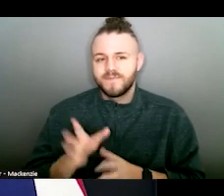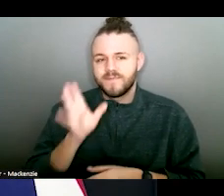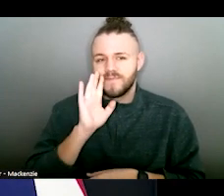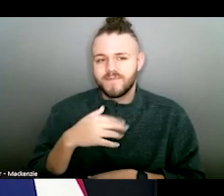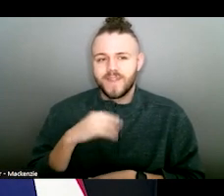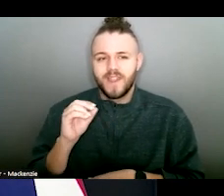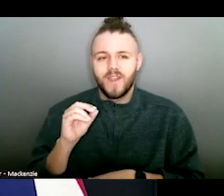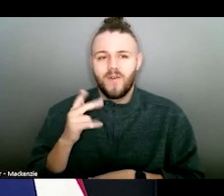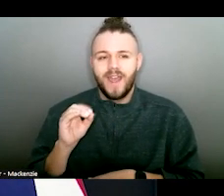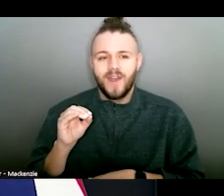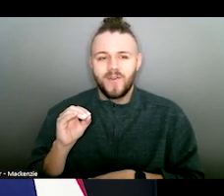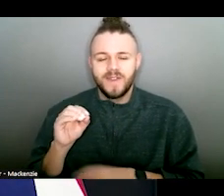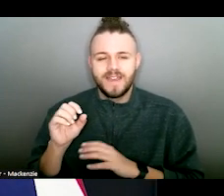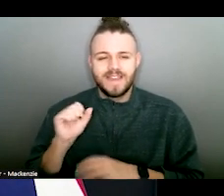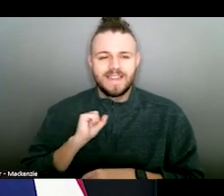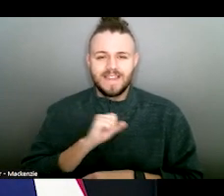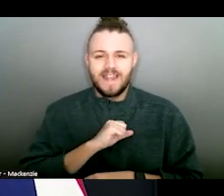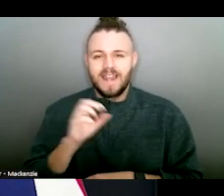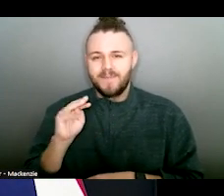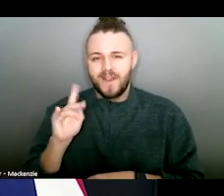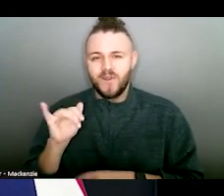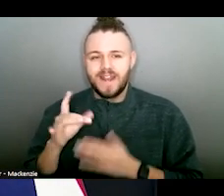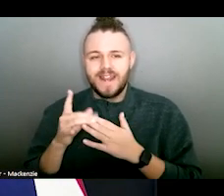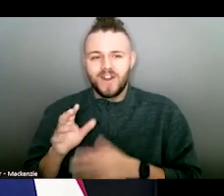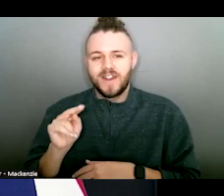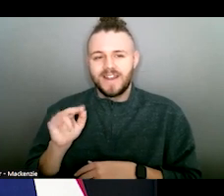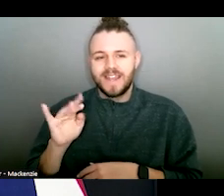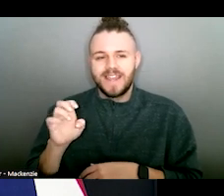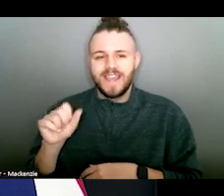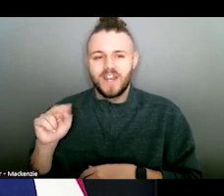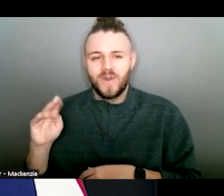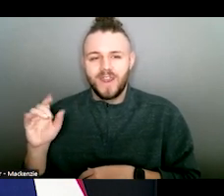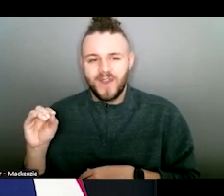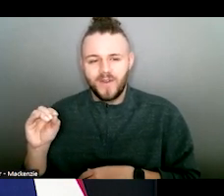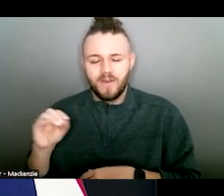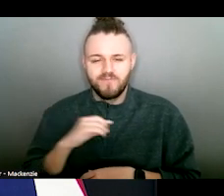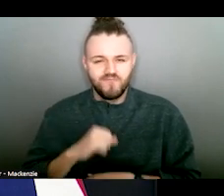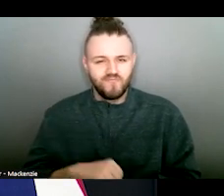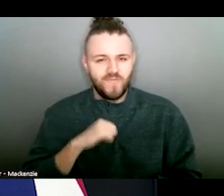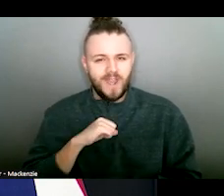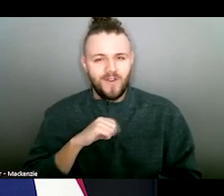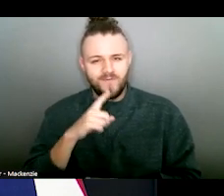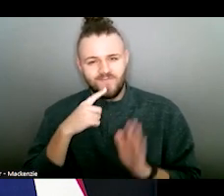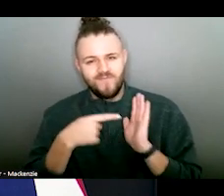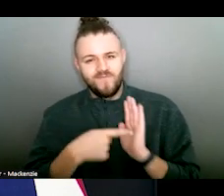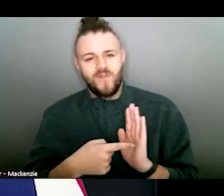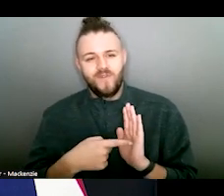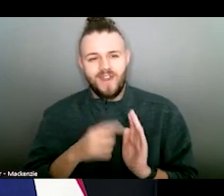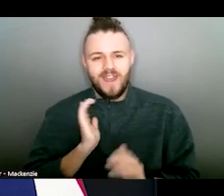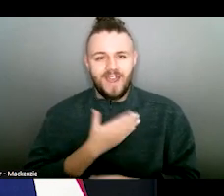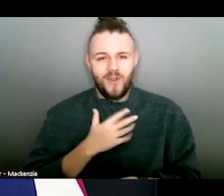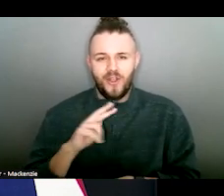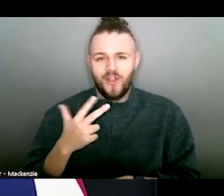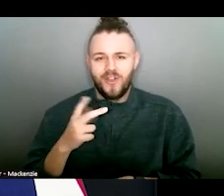I'm Ohio Senate Minority Leader Nikki Antonio. I'm proud to represent Ohio's 23rd Senate District, which